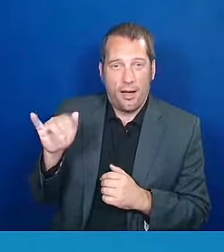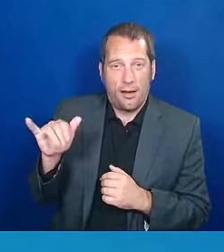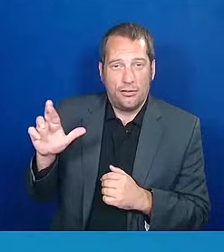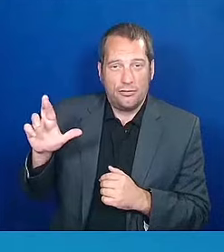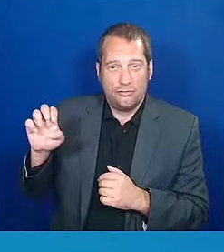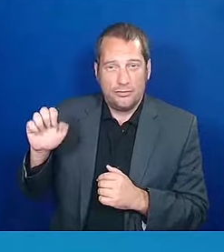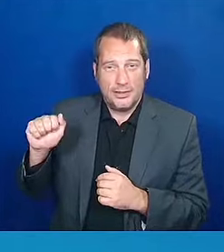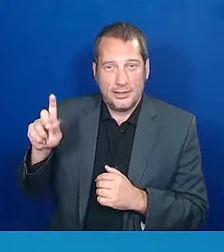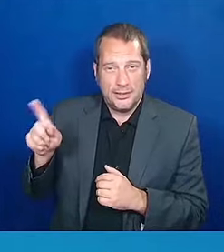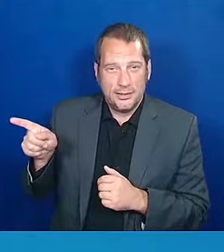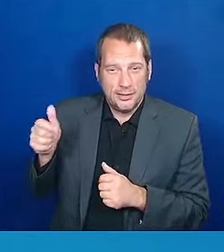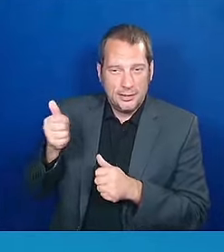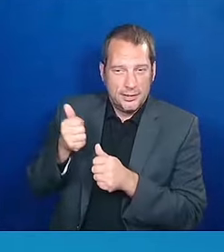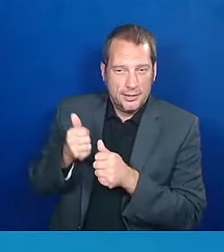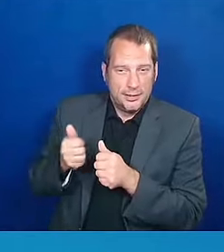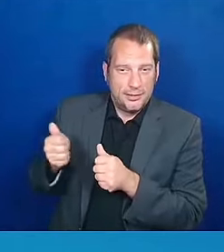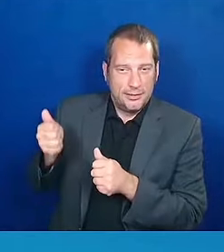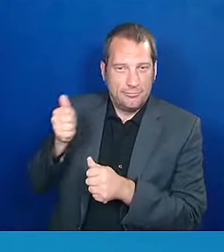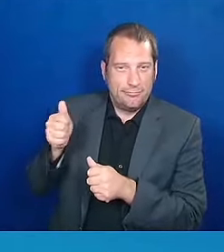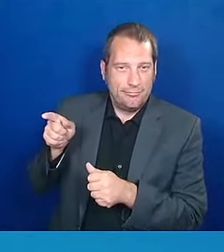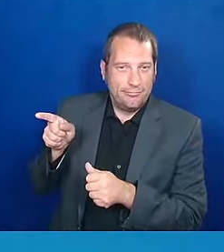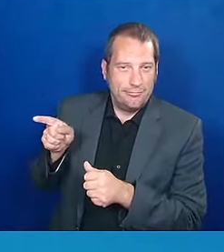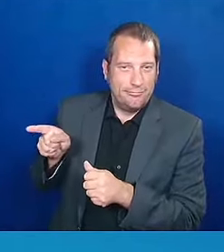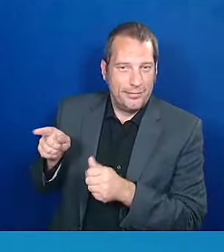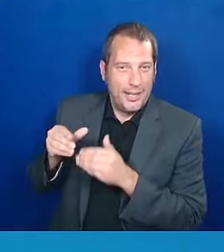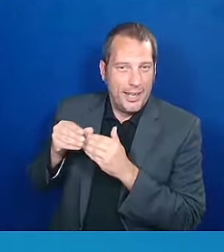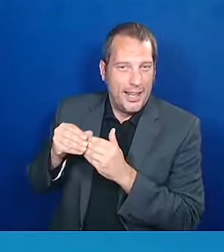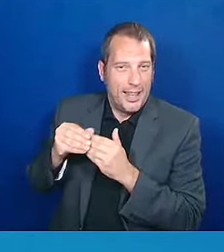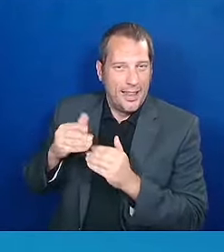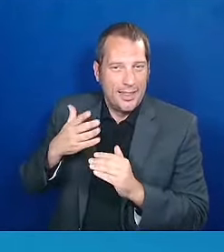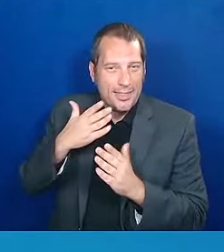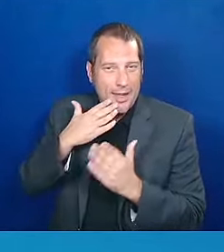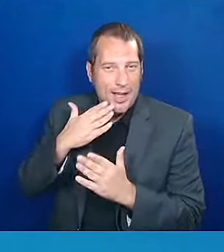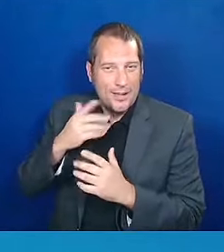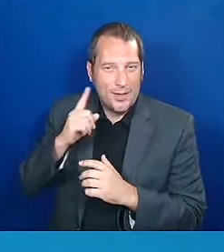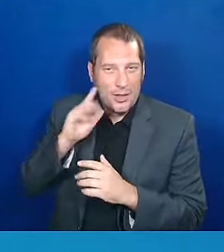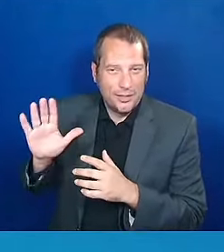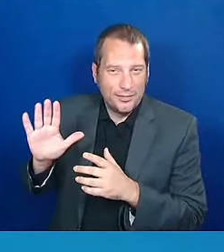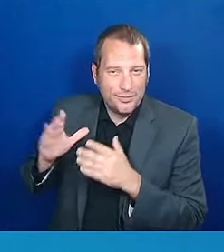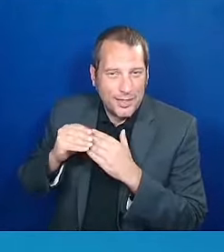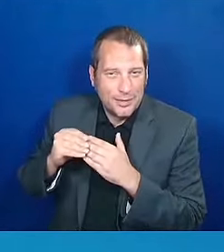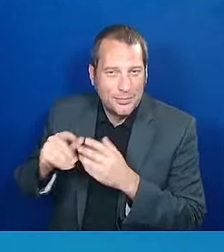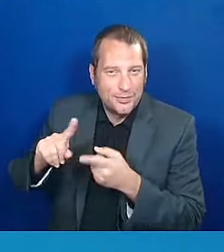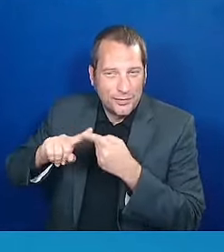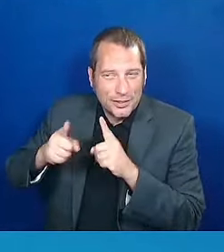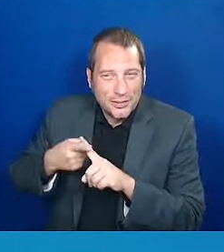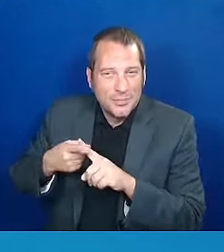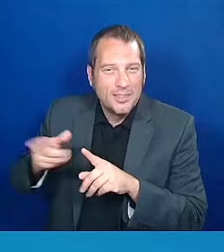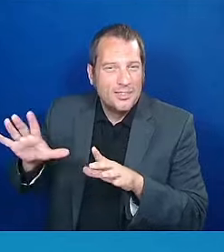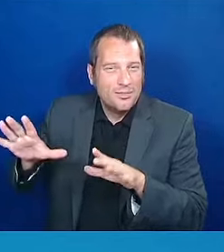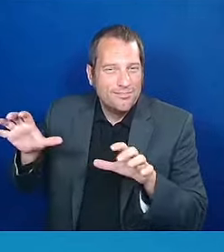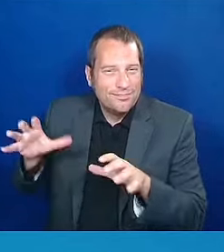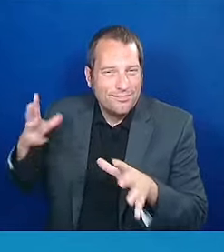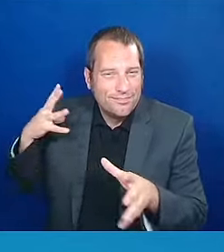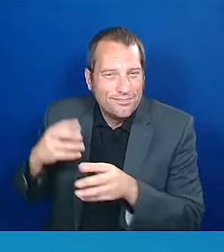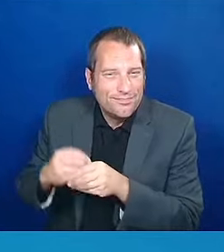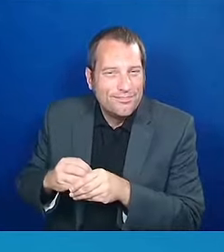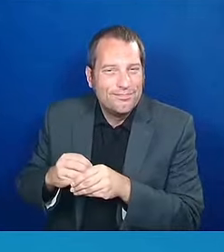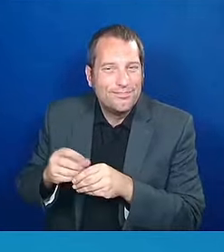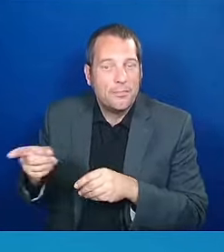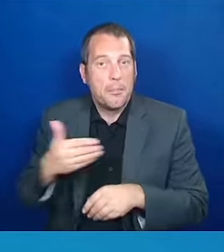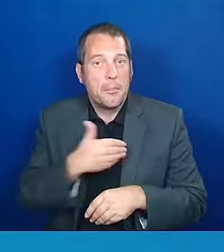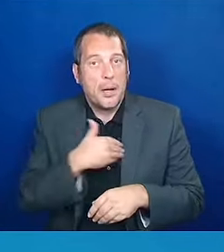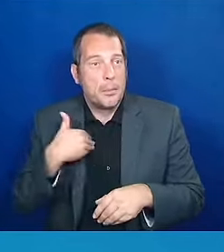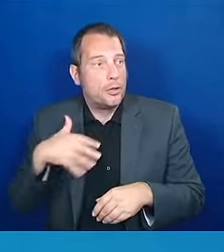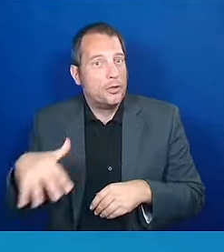that you do. To the members of the directorate, to my dear friend, Dr. Glenda Glover, and to all of the Supreme Basilisk,